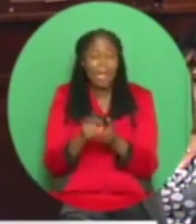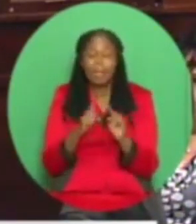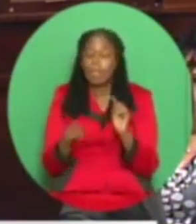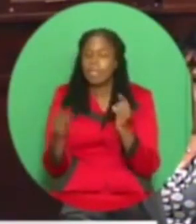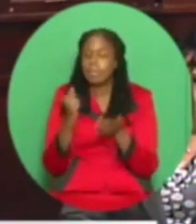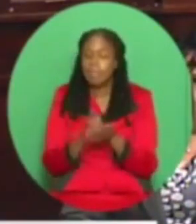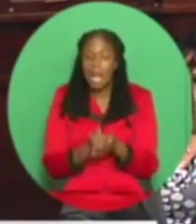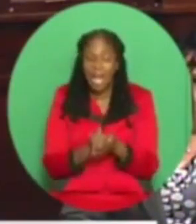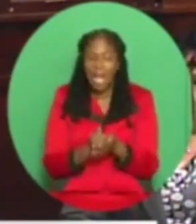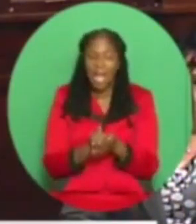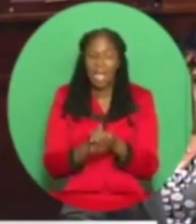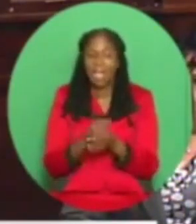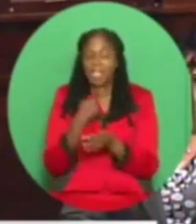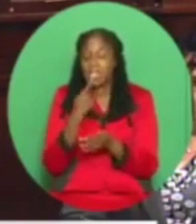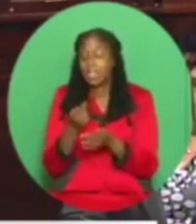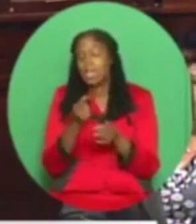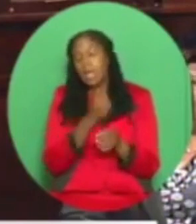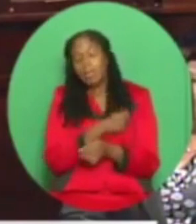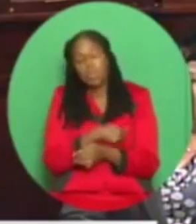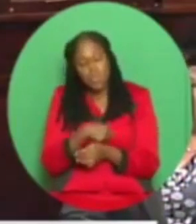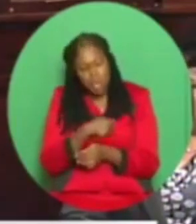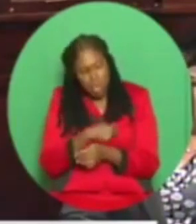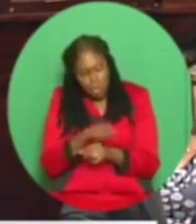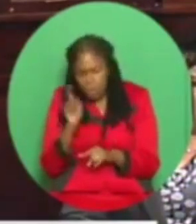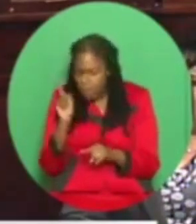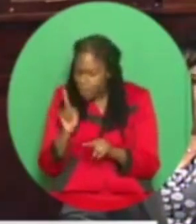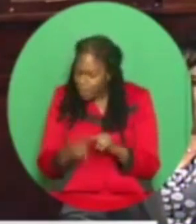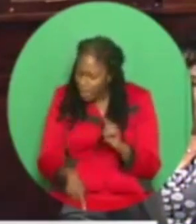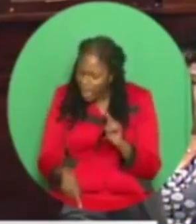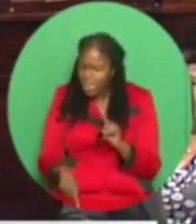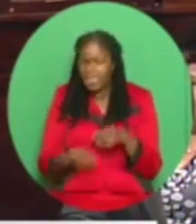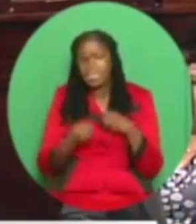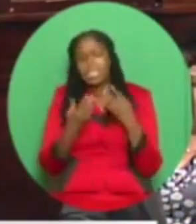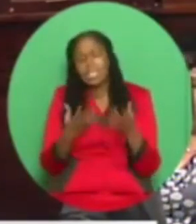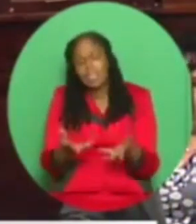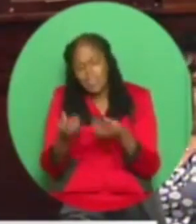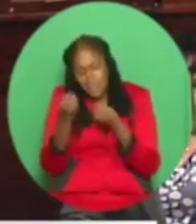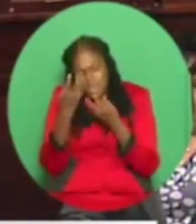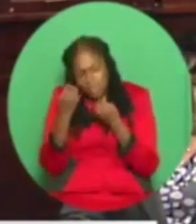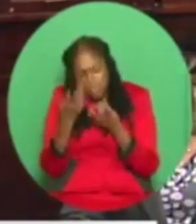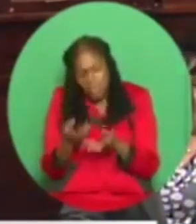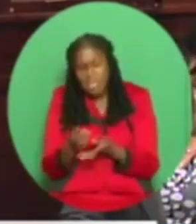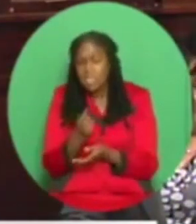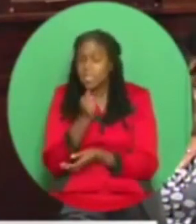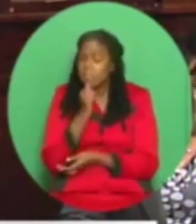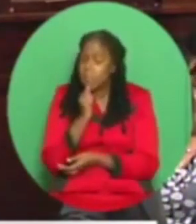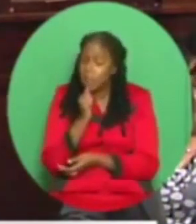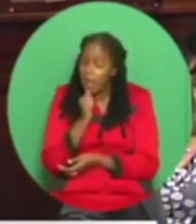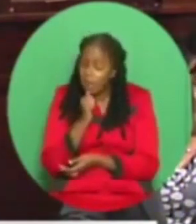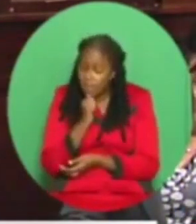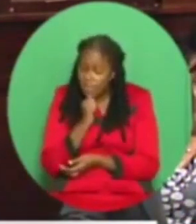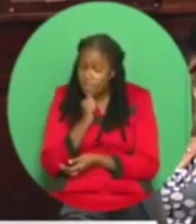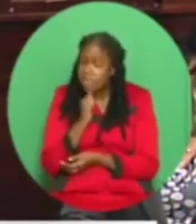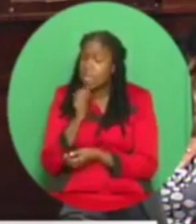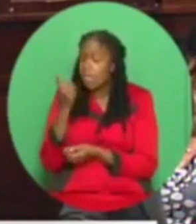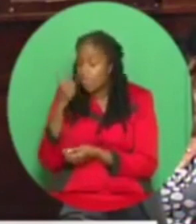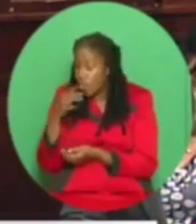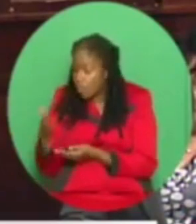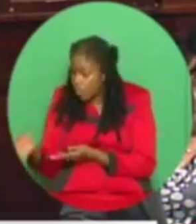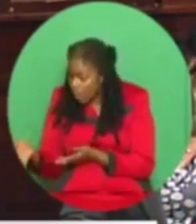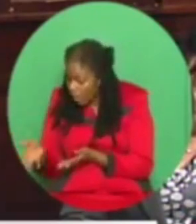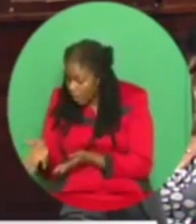bank's position is, of course, they cannot breach clients' confidentiality. And this has to be done through